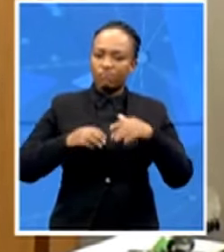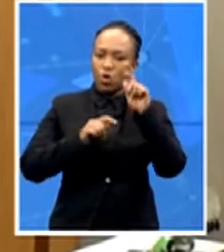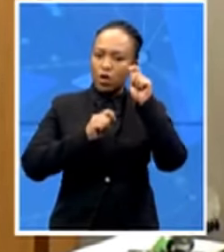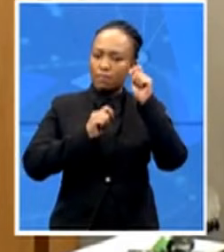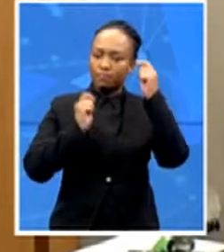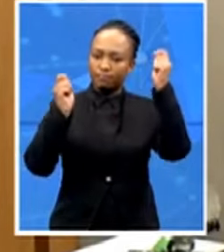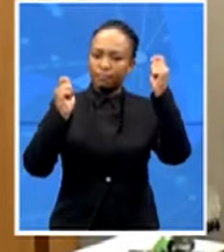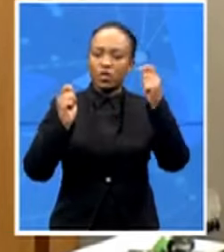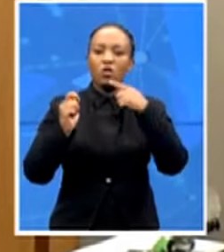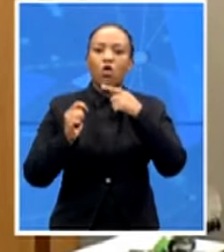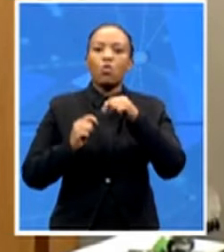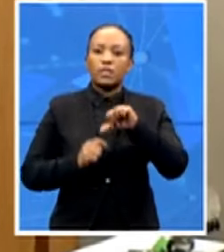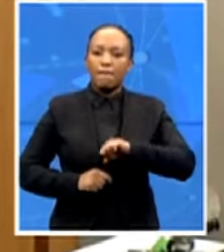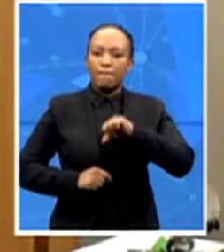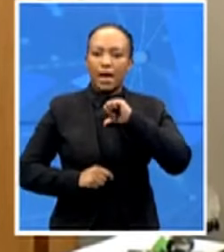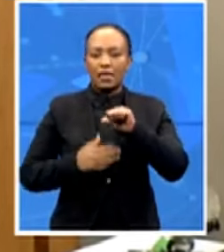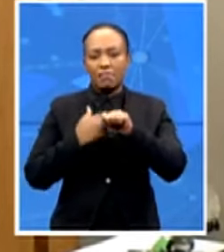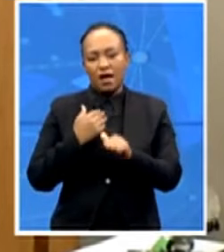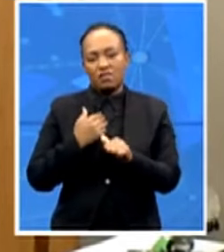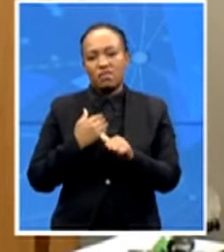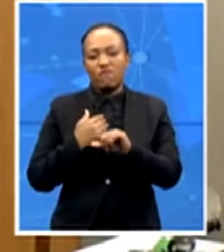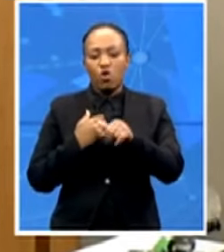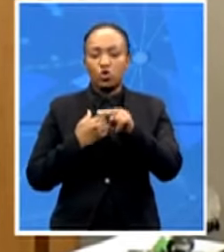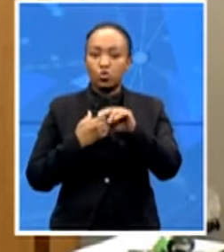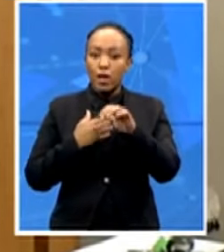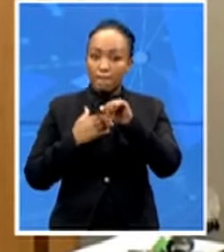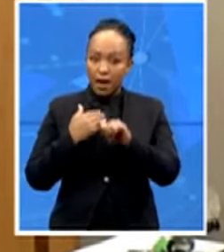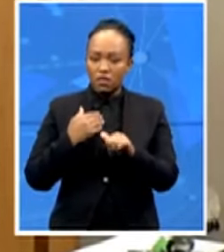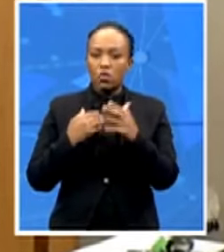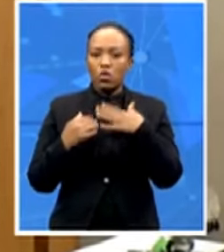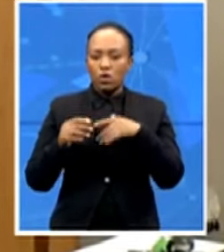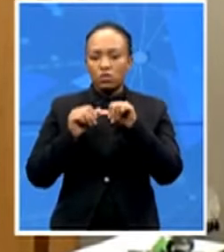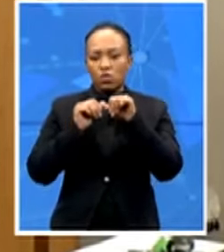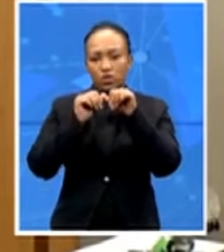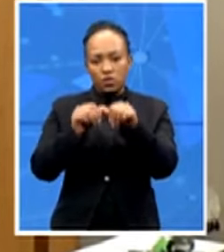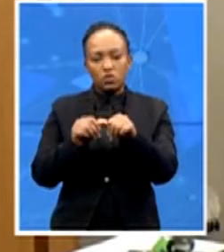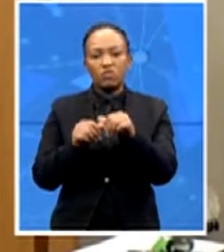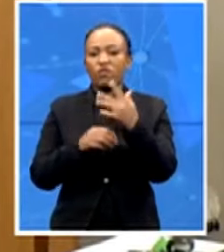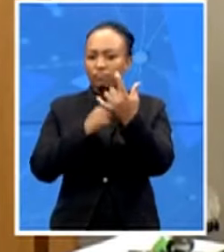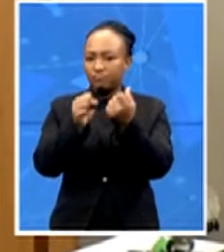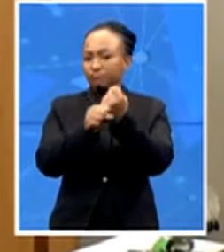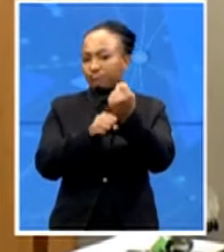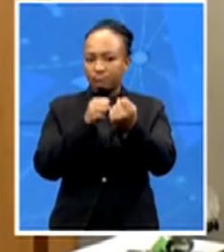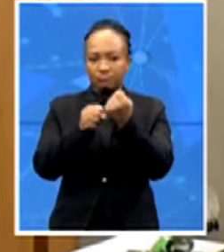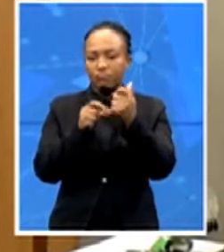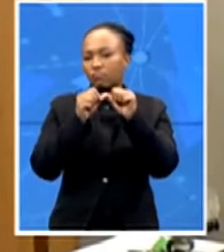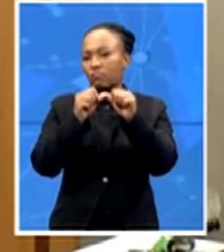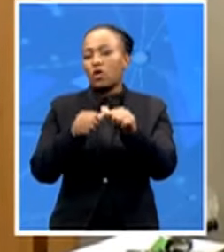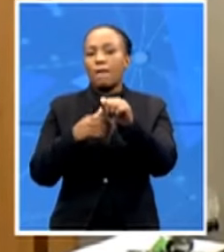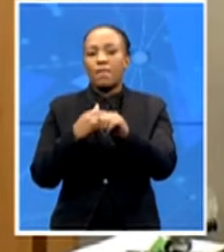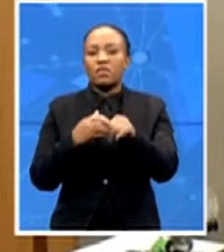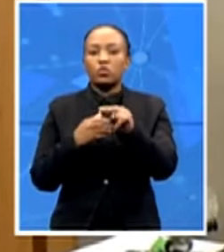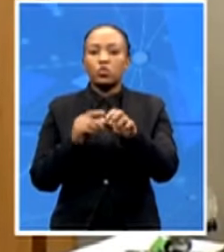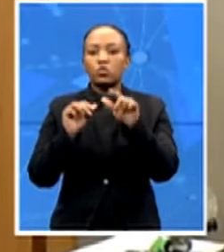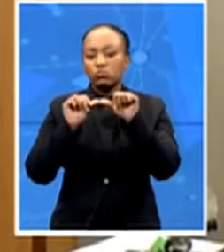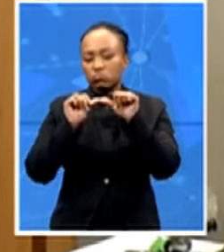so we want this to carry on throughout Fairmont over the next years to continue educating future students and to continue ensuring that